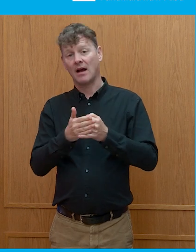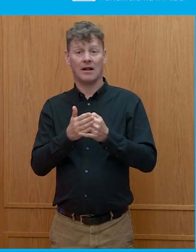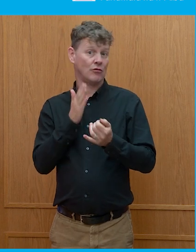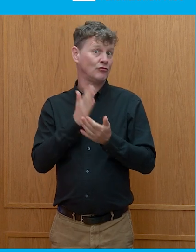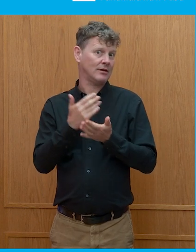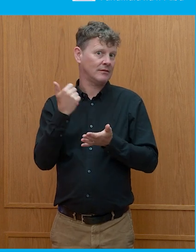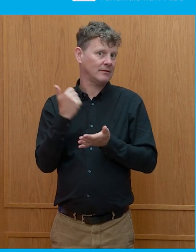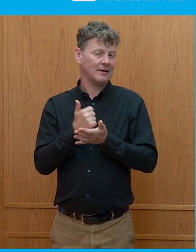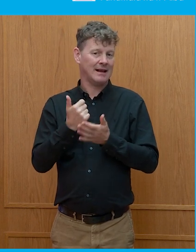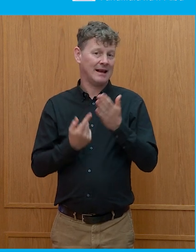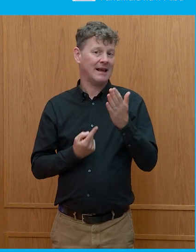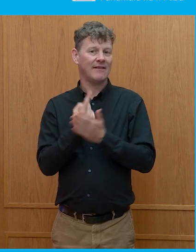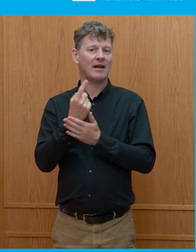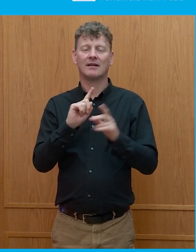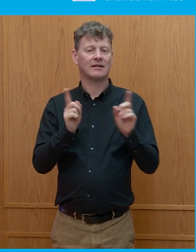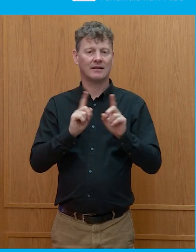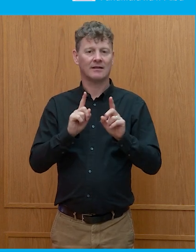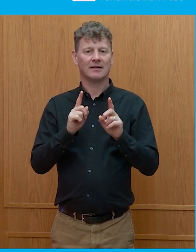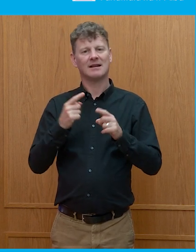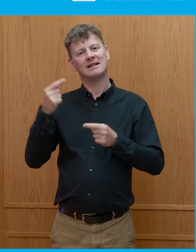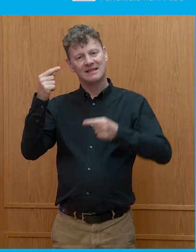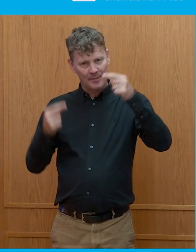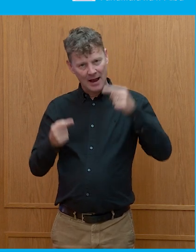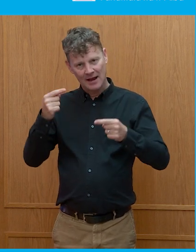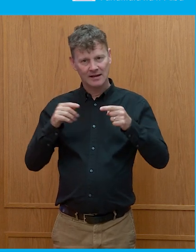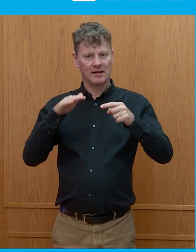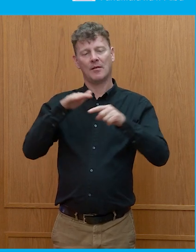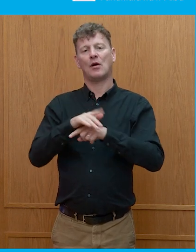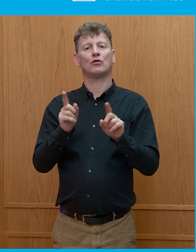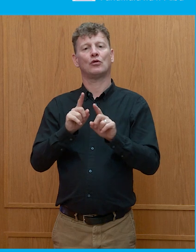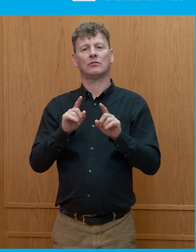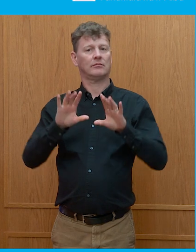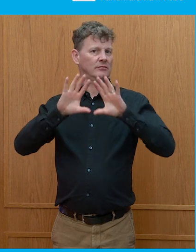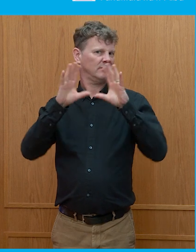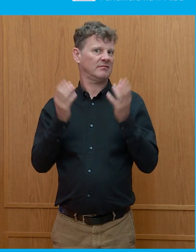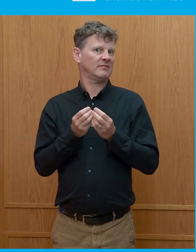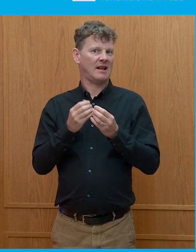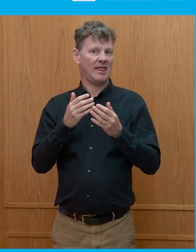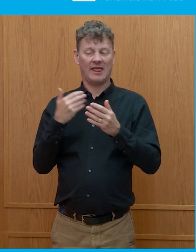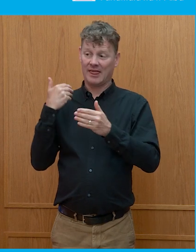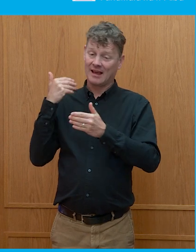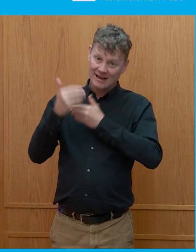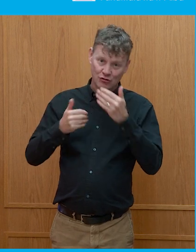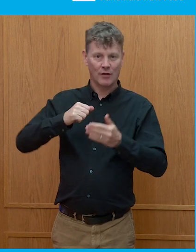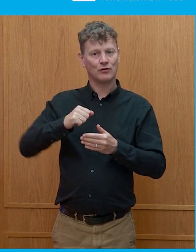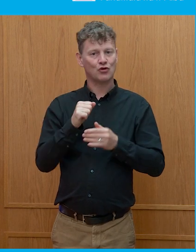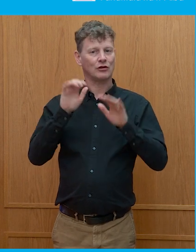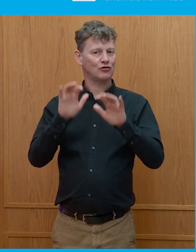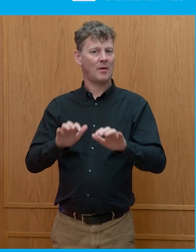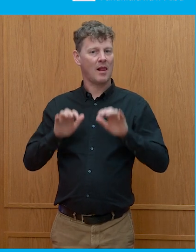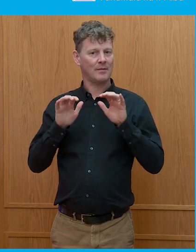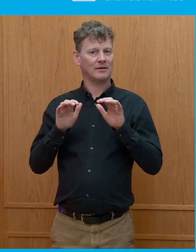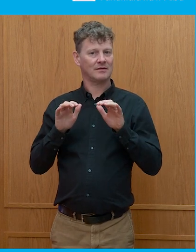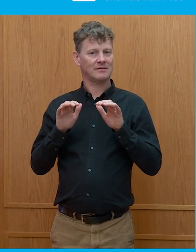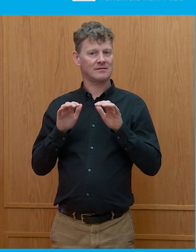excellent event, which will be a debate about the whole kind of history of the Scottish parliament and